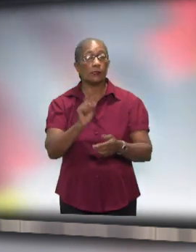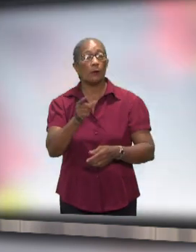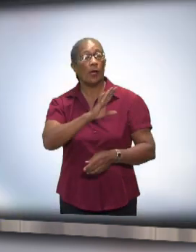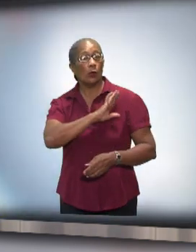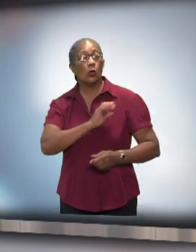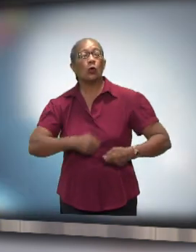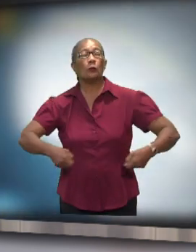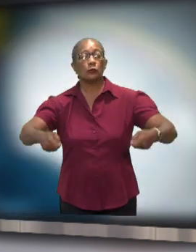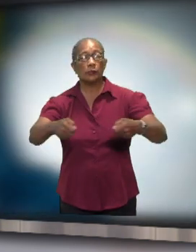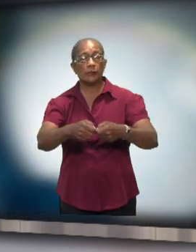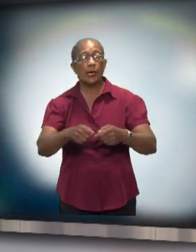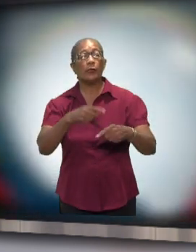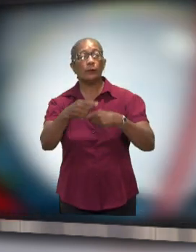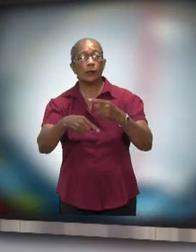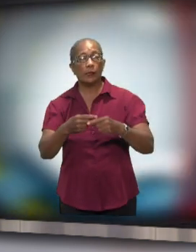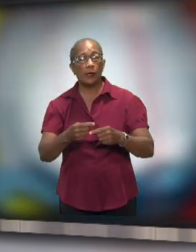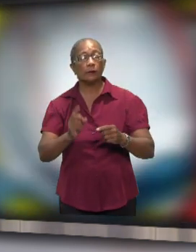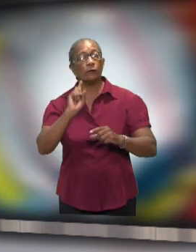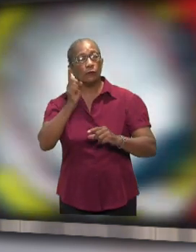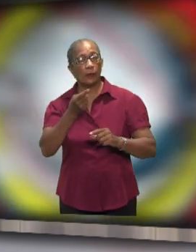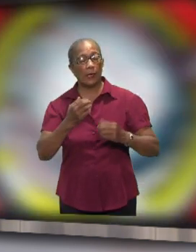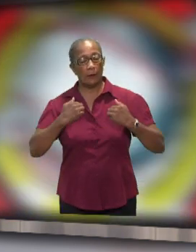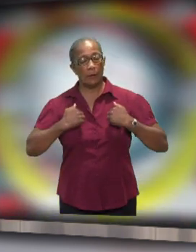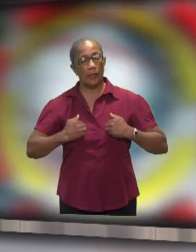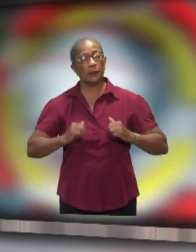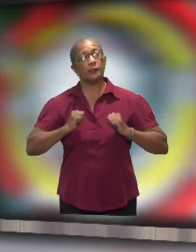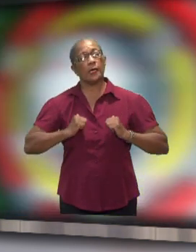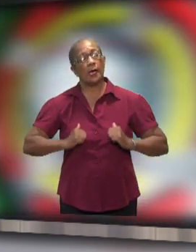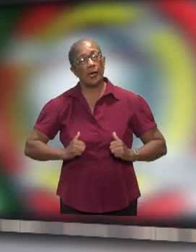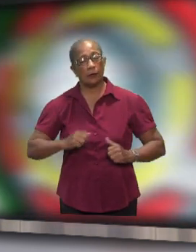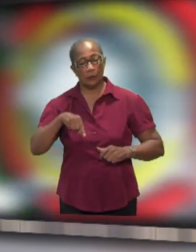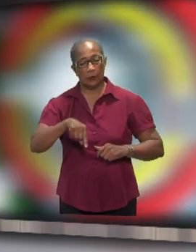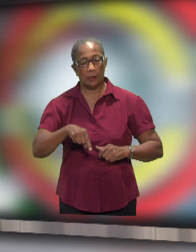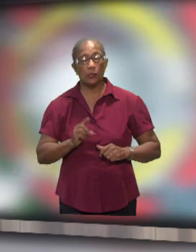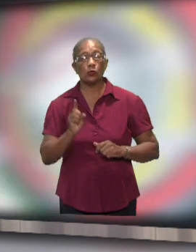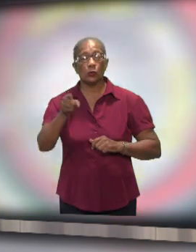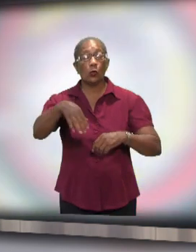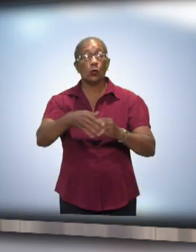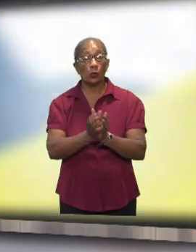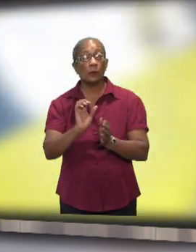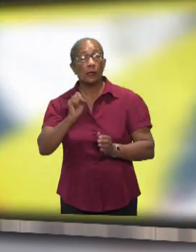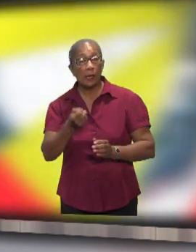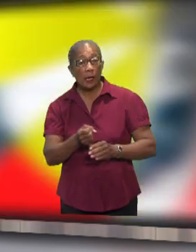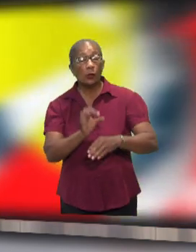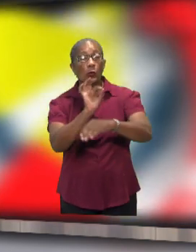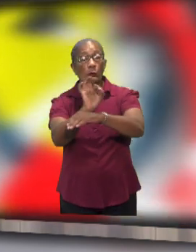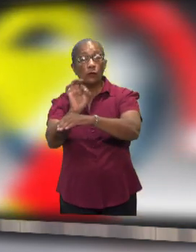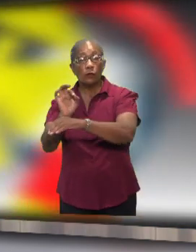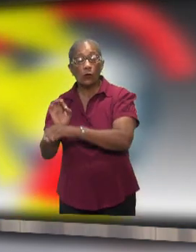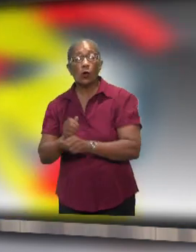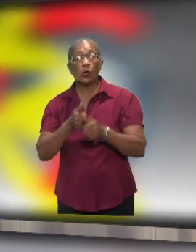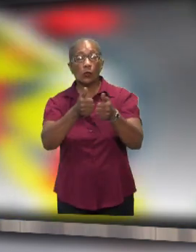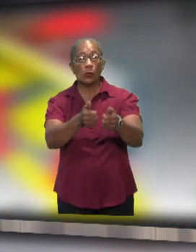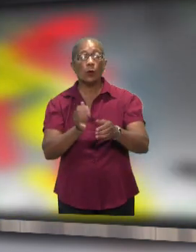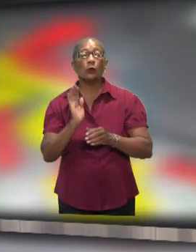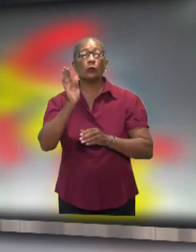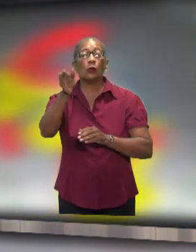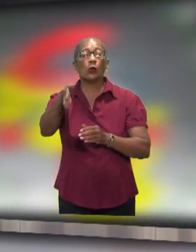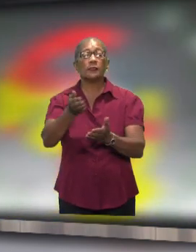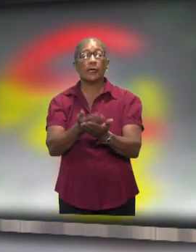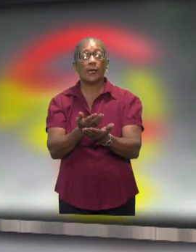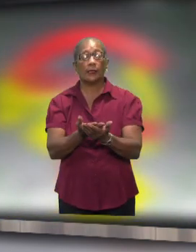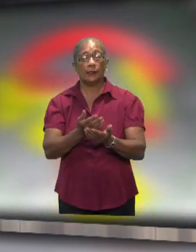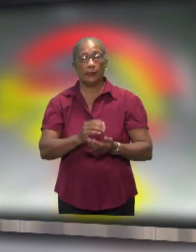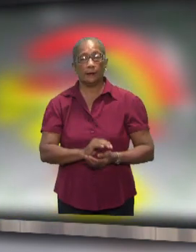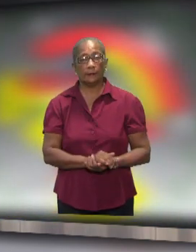way. OM is not only focused on medical donations, but also on social projects aimed at the less fortunate. This